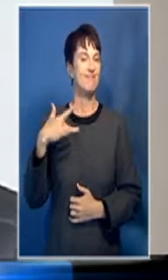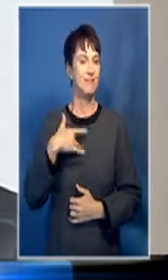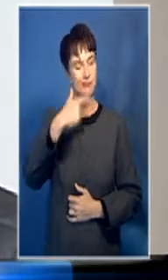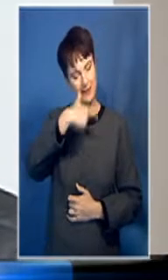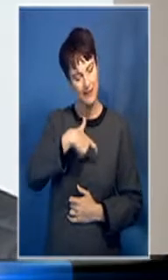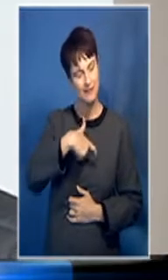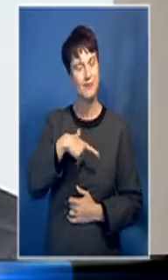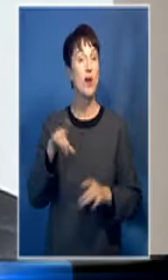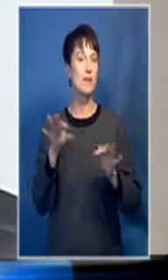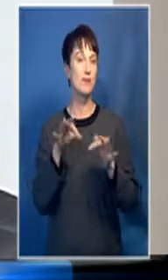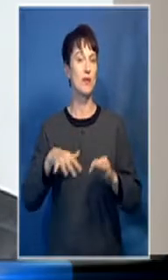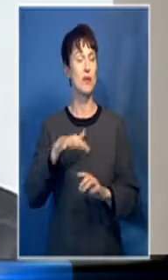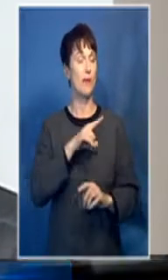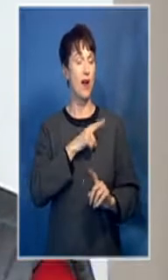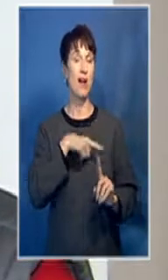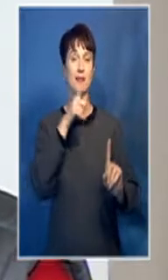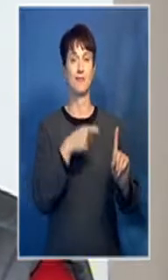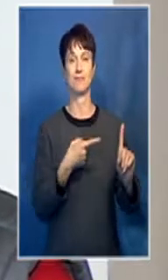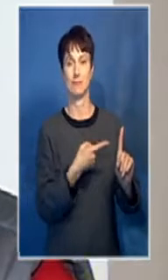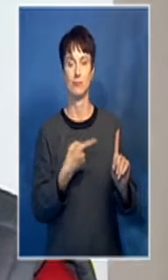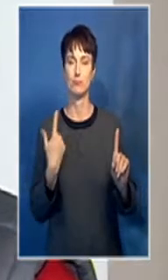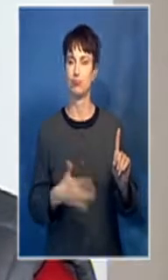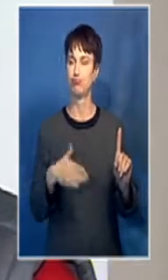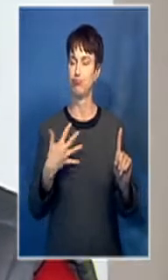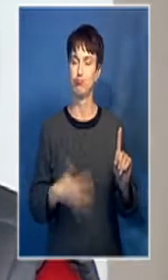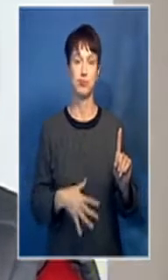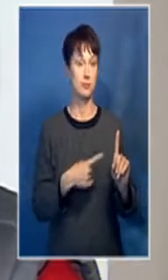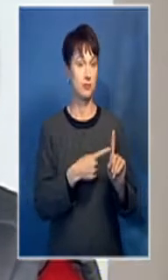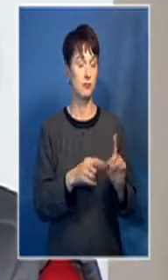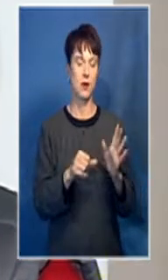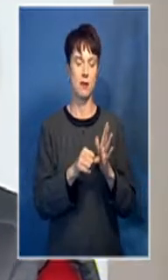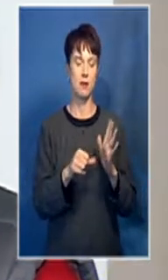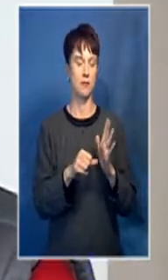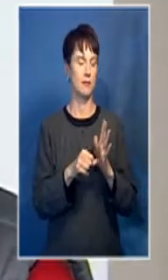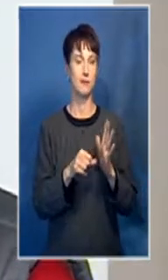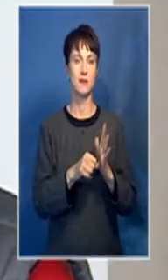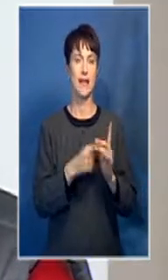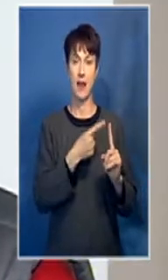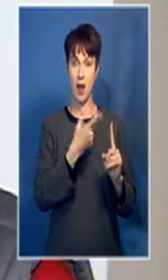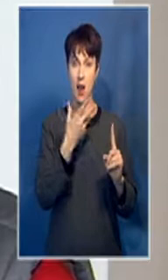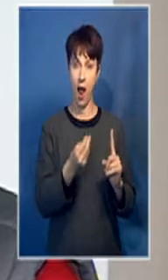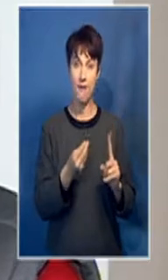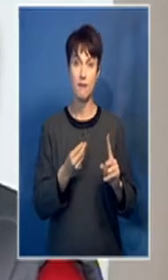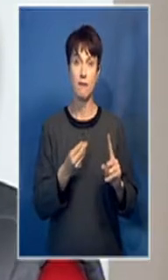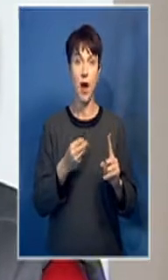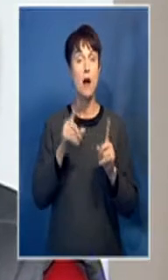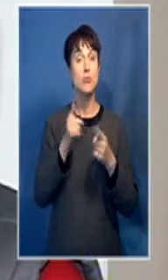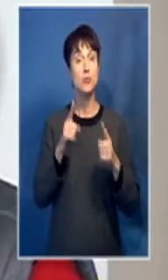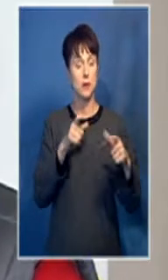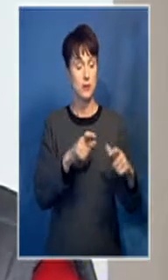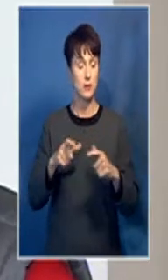think in case of satima b benjamin what's important you know she's recorded more than 10 albums